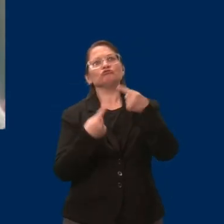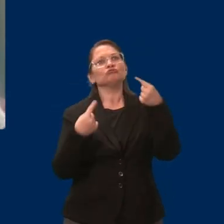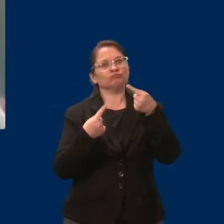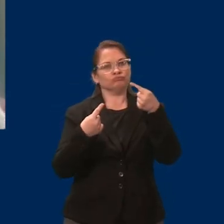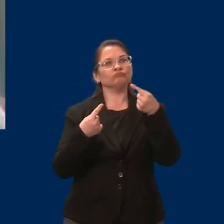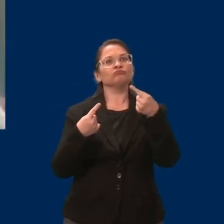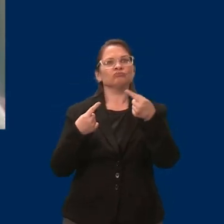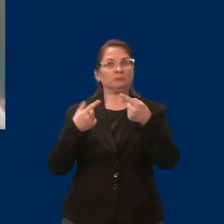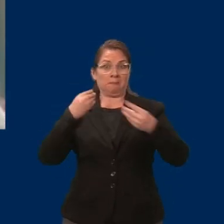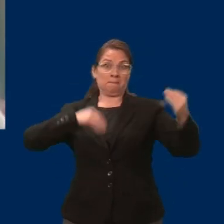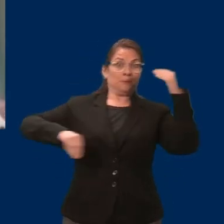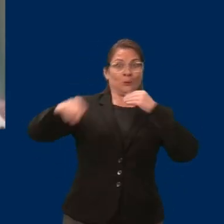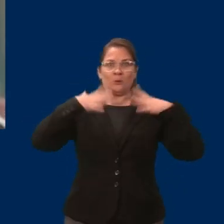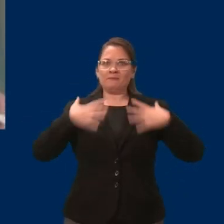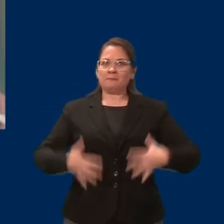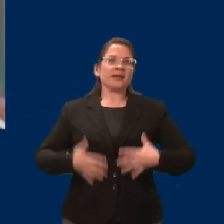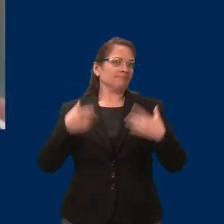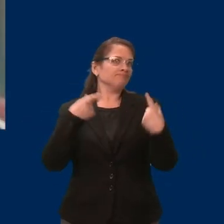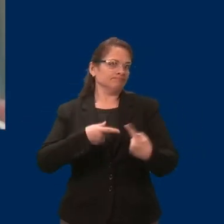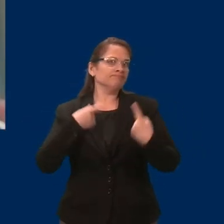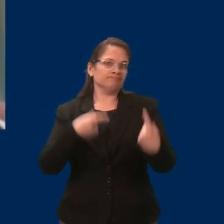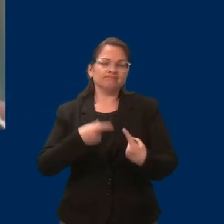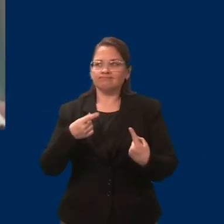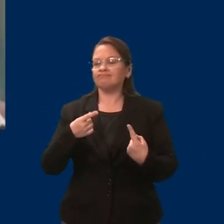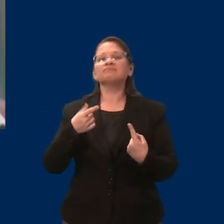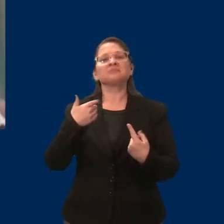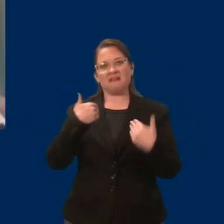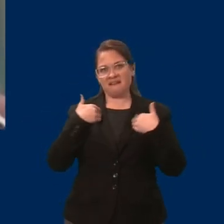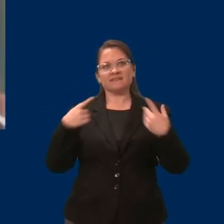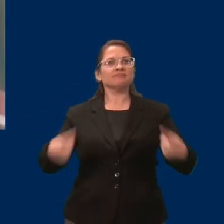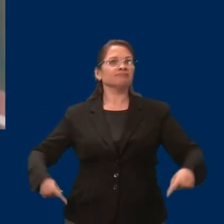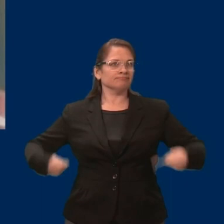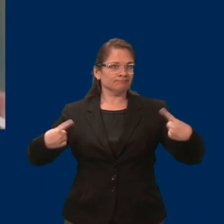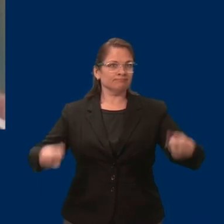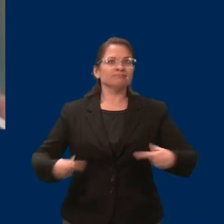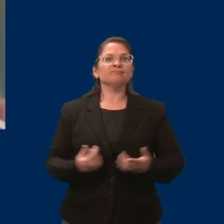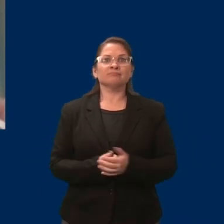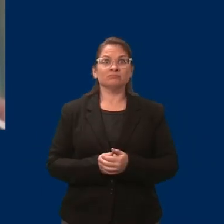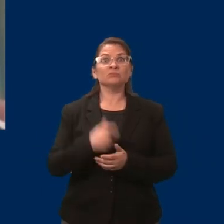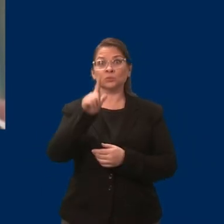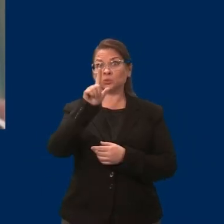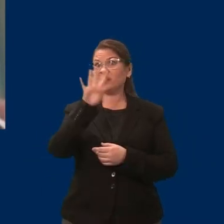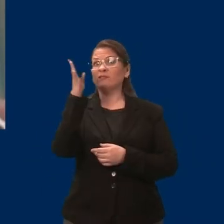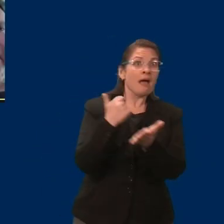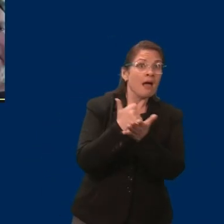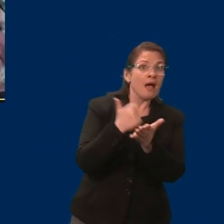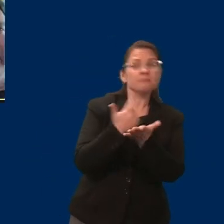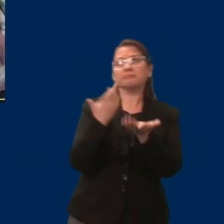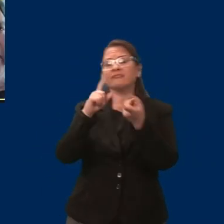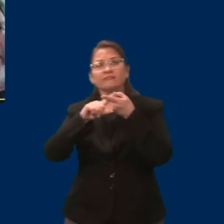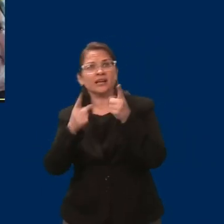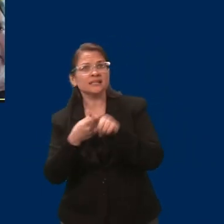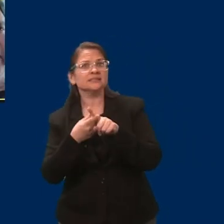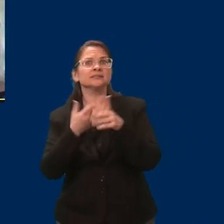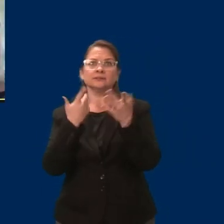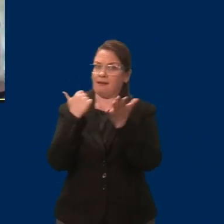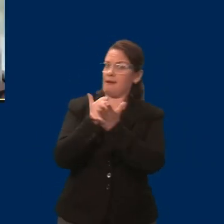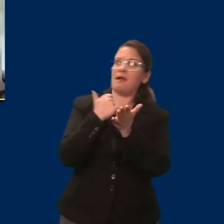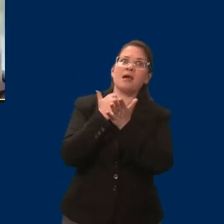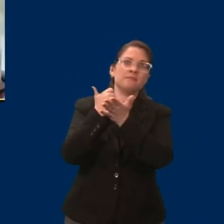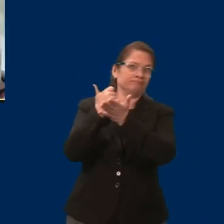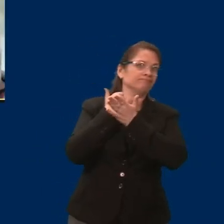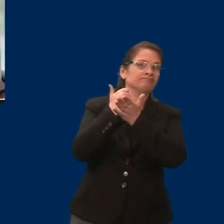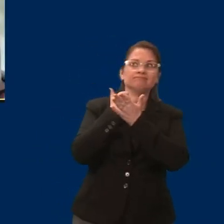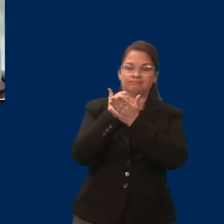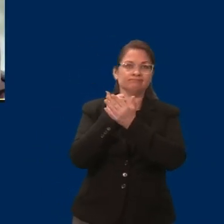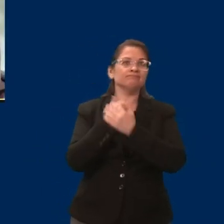I'm in a power wheelchair. I require almost 24-hour assistance, seven days a week. I currently work at the University of Minnesota